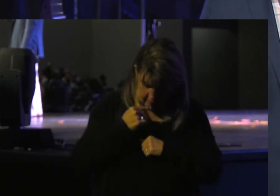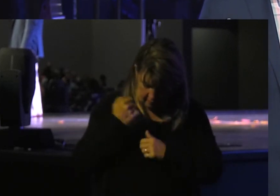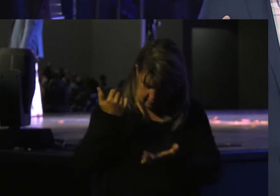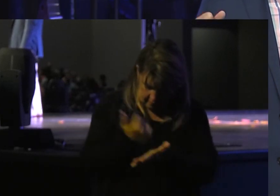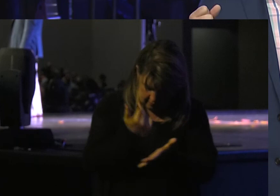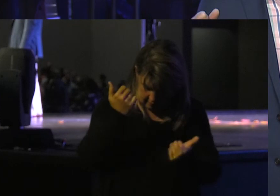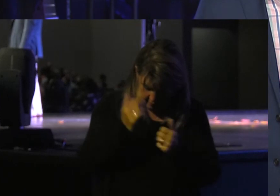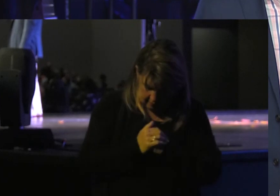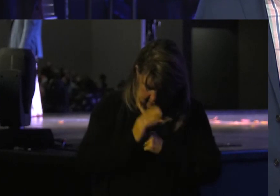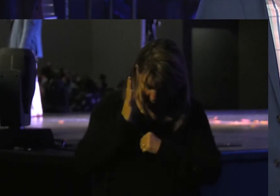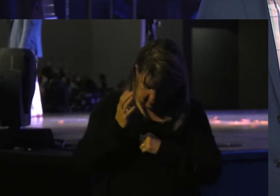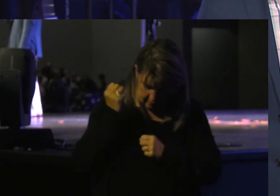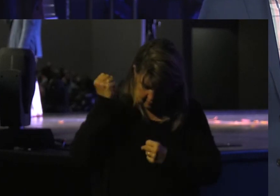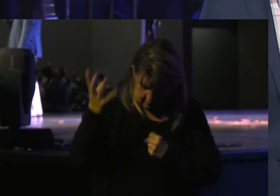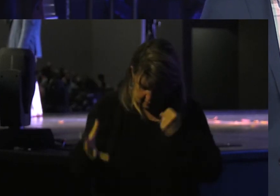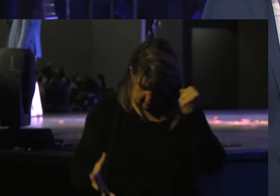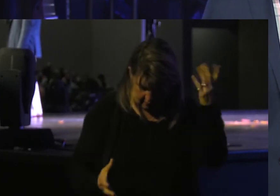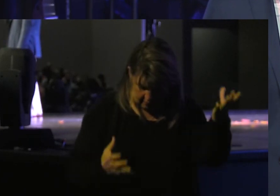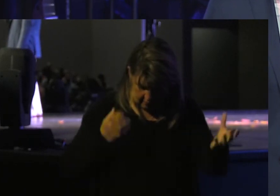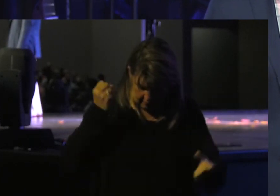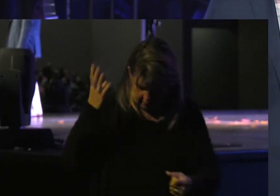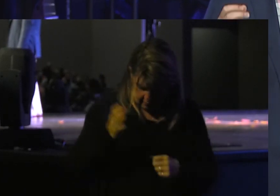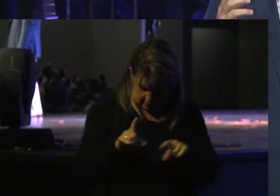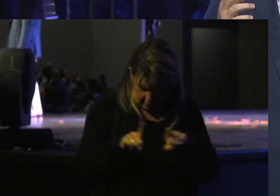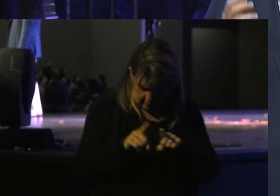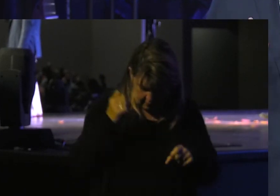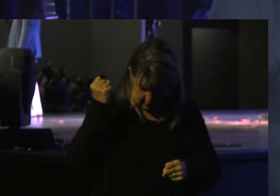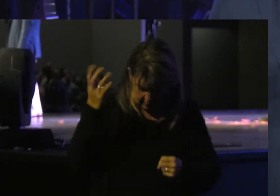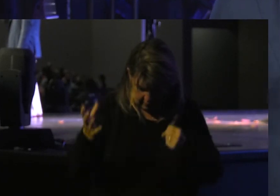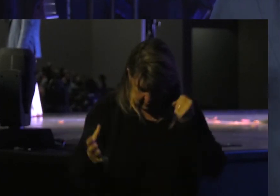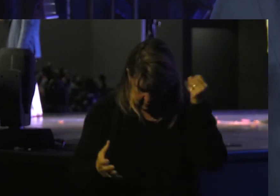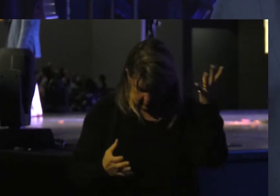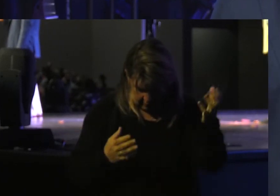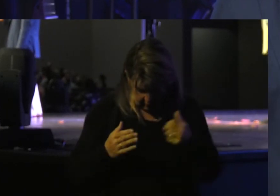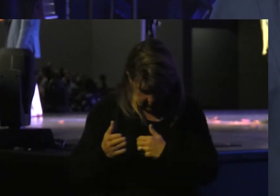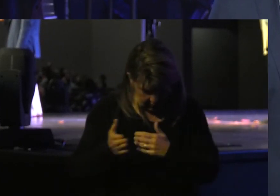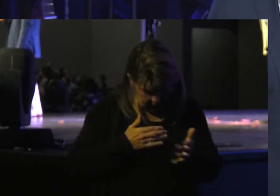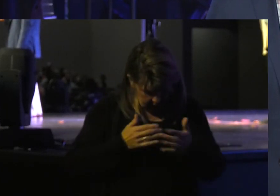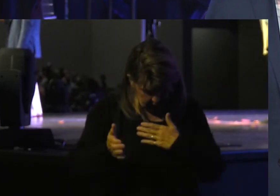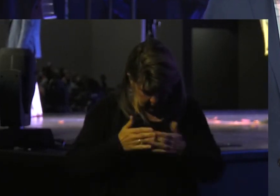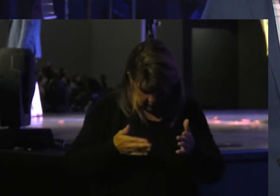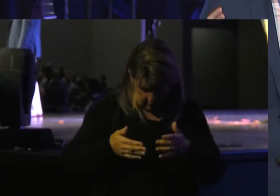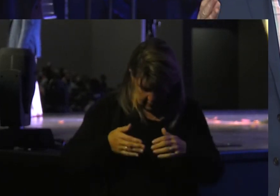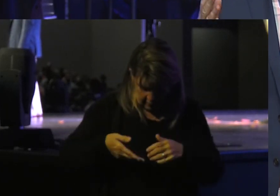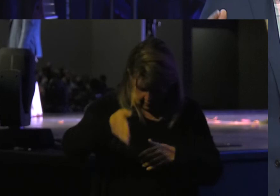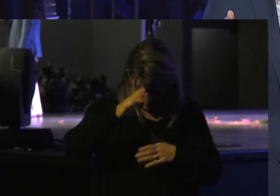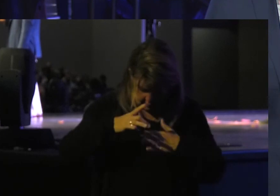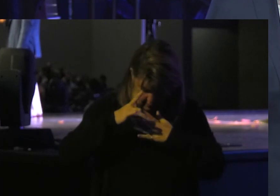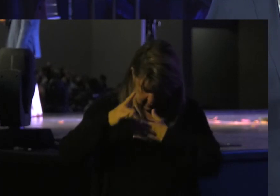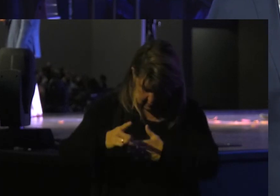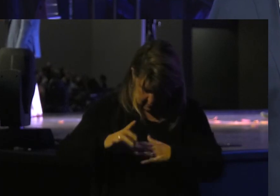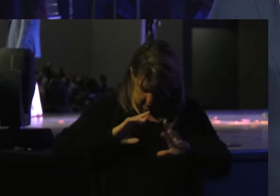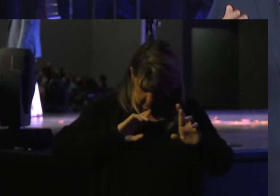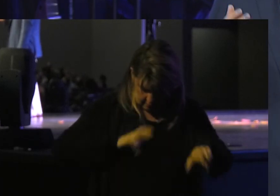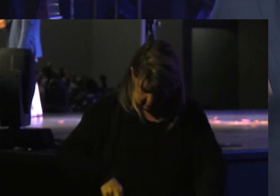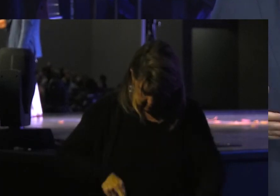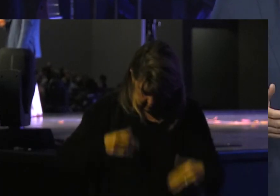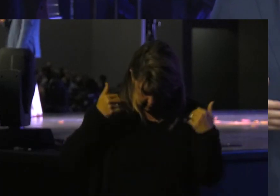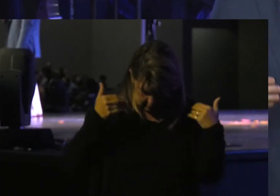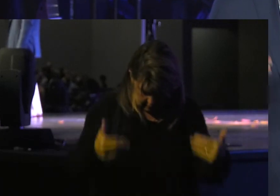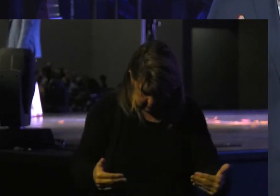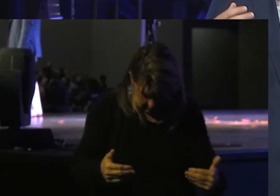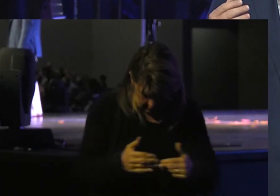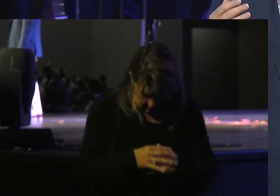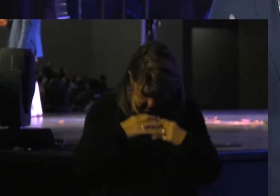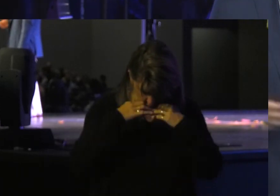When I Do We're Going To Sing And As We Sing Ever How God Leads You To Respond You Do So This